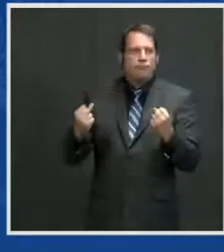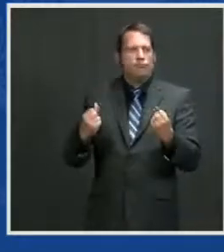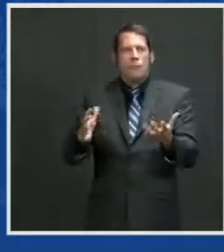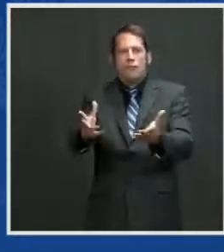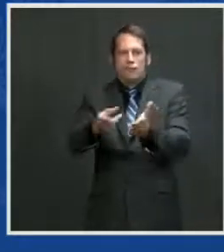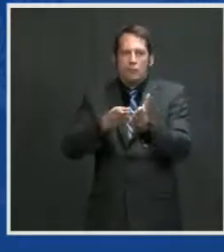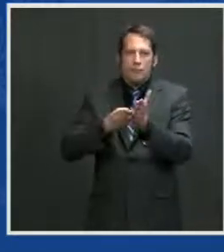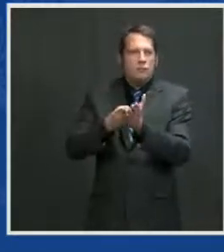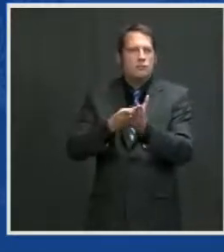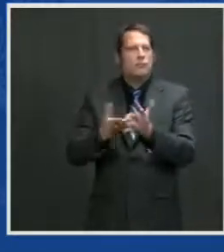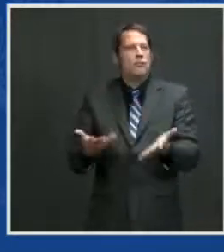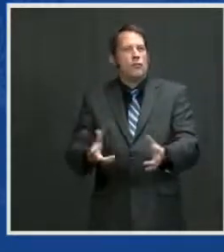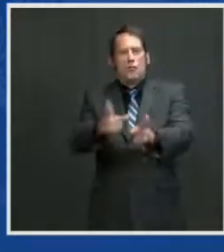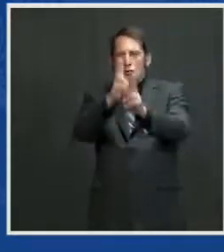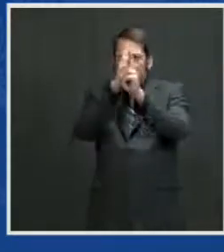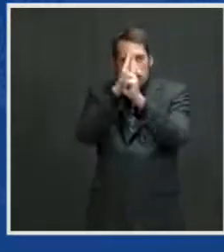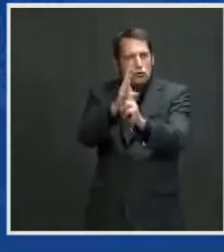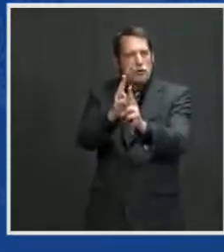your commitment to duty.